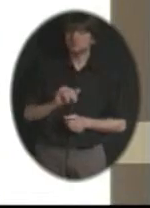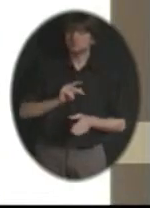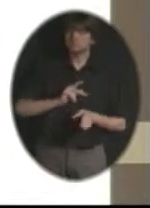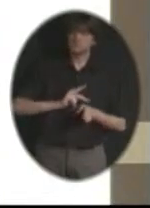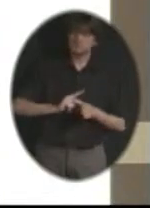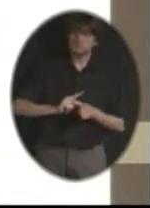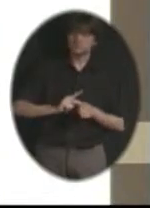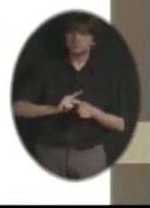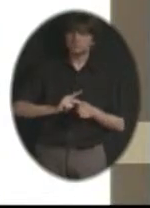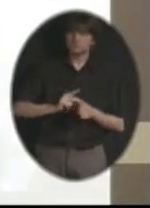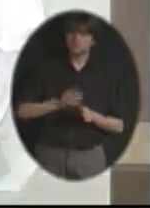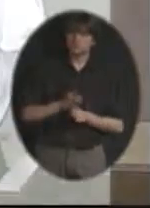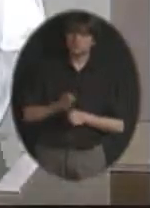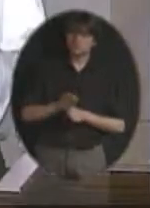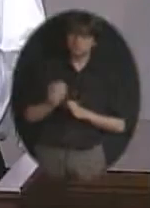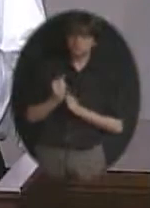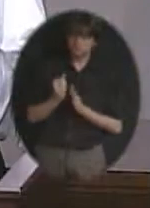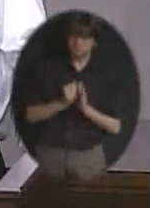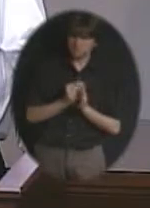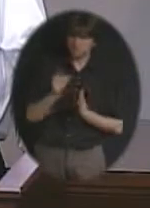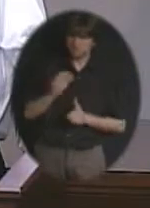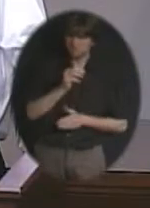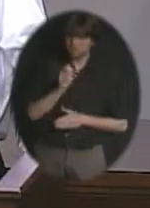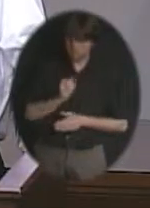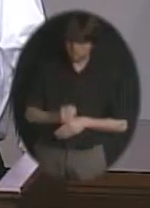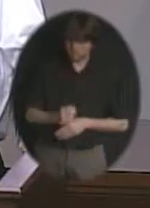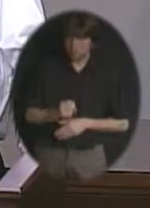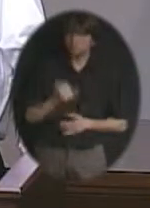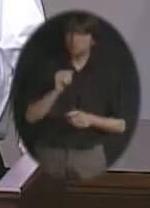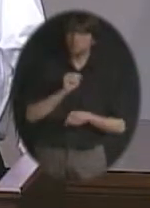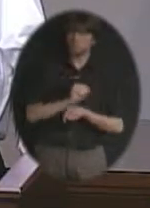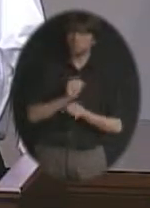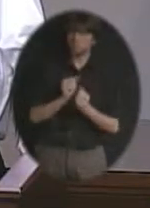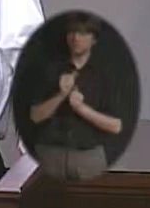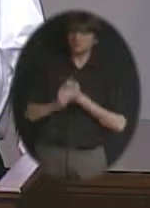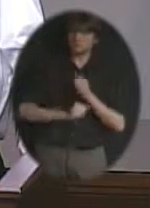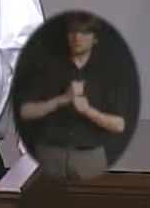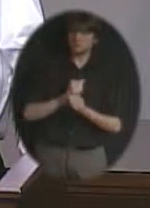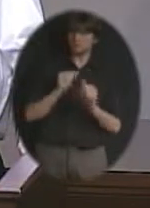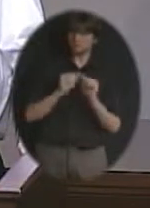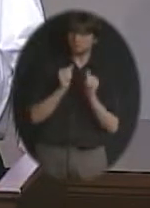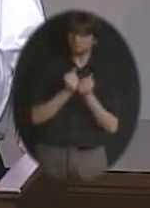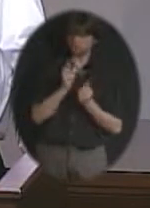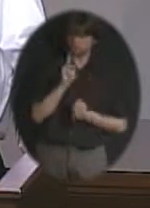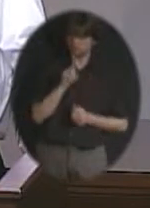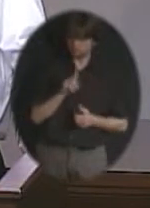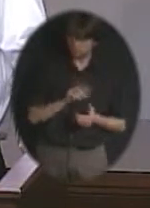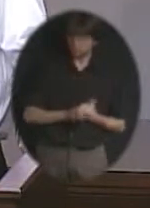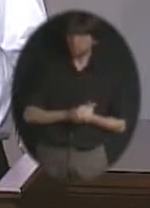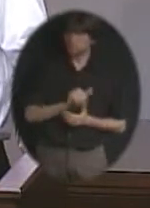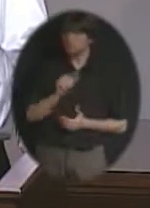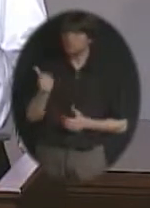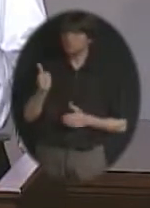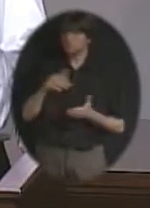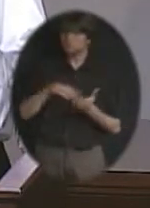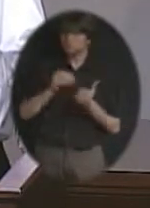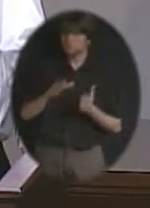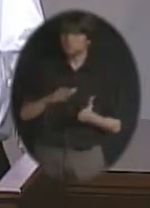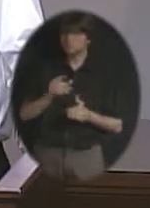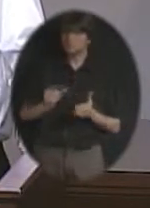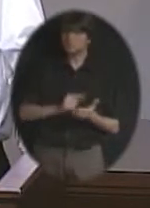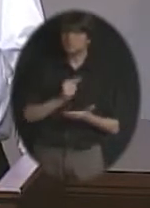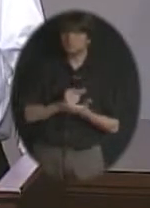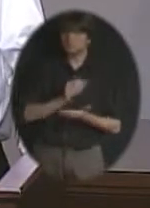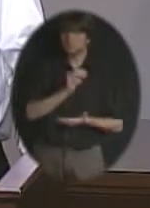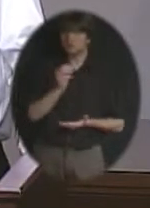She's working with the KU Alumni Association at KU. There's another gentleman that graduated from Olathe East with the environmental design